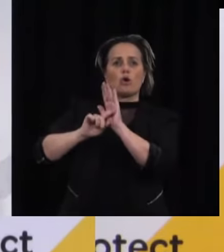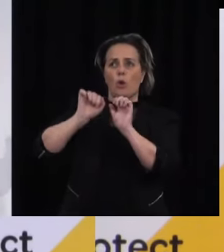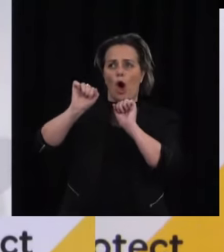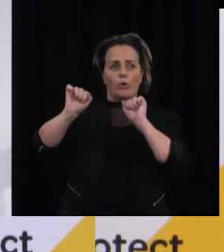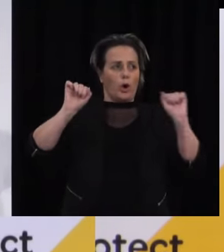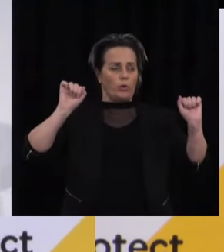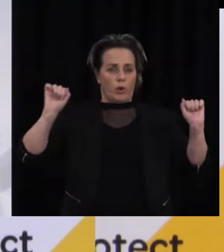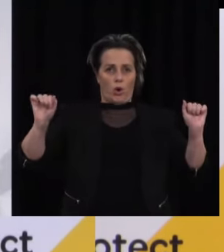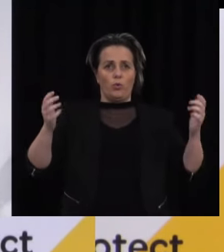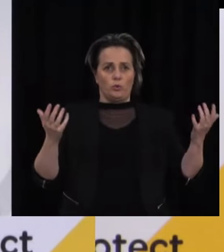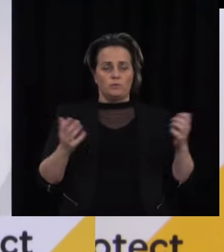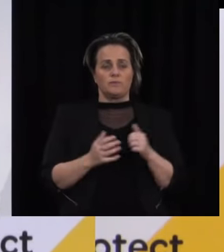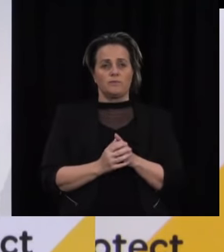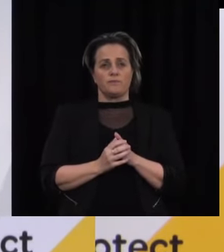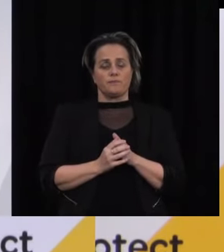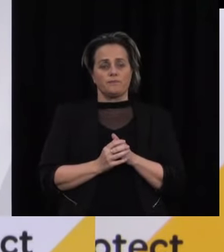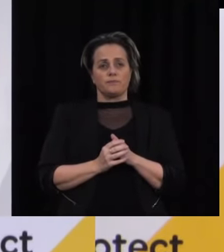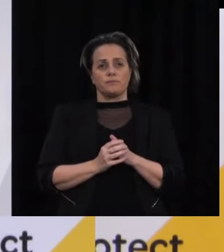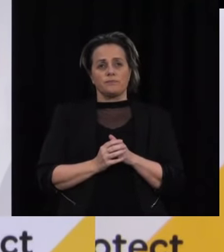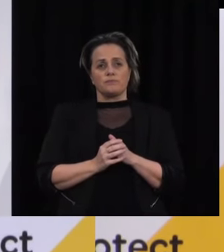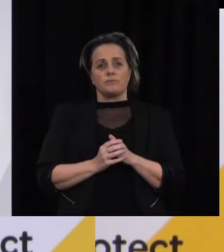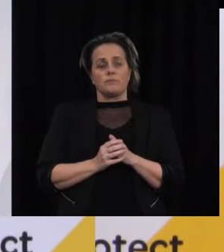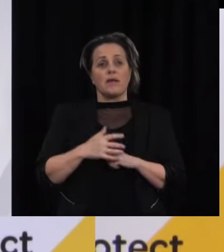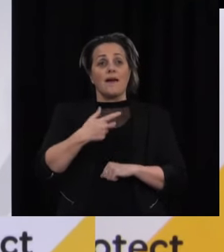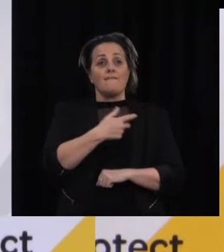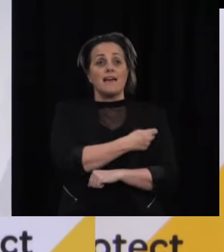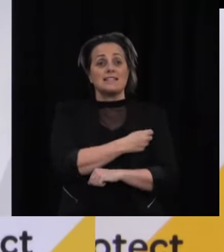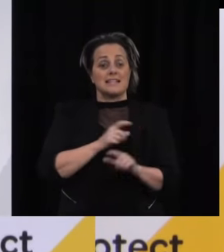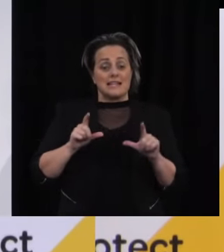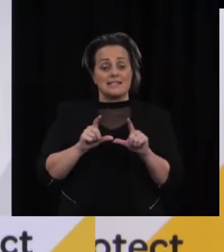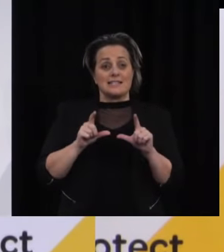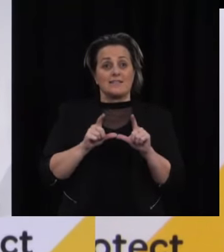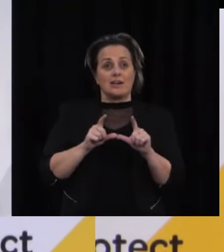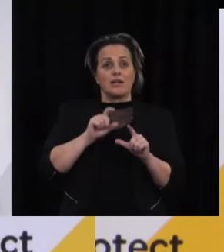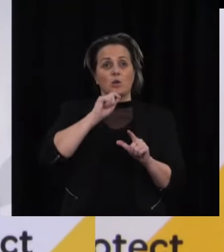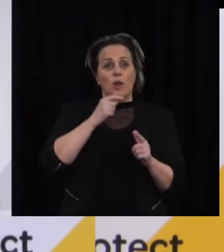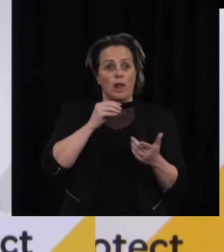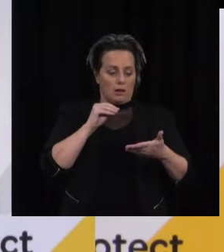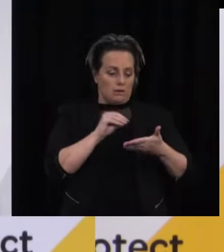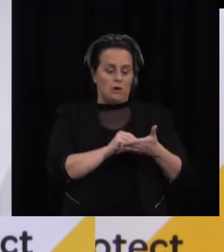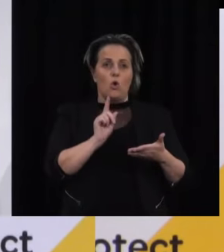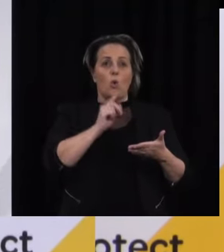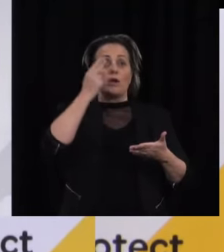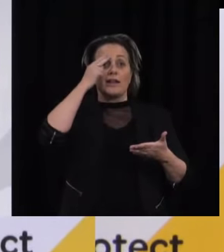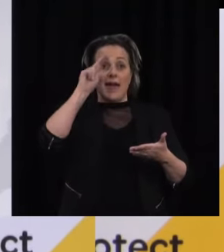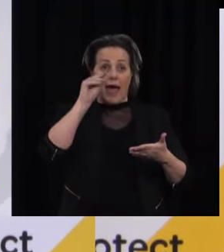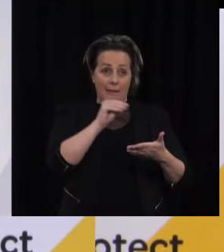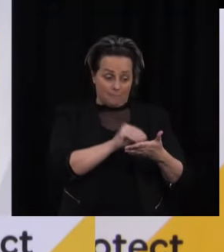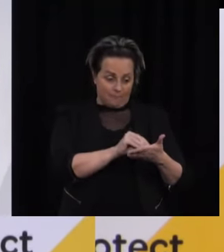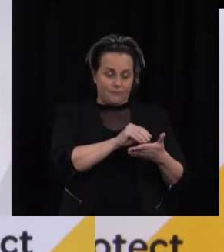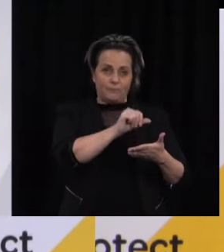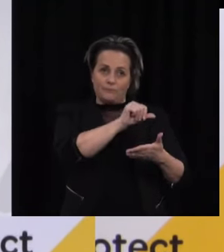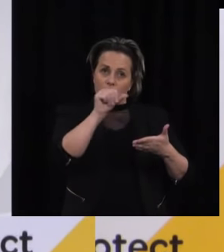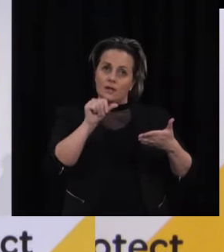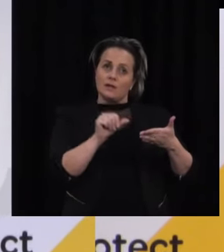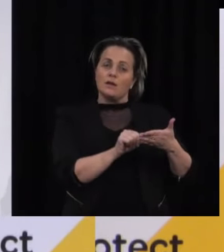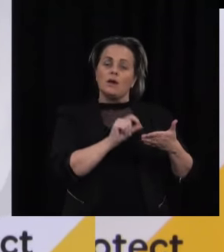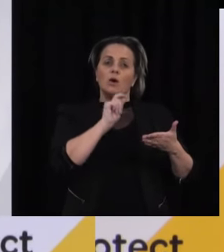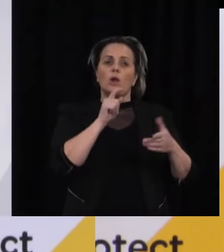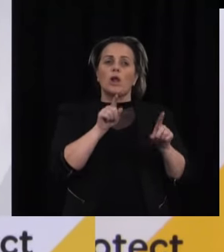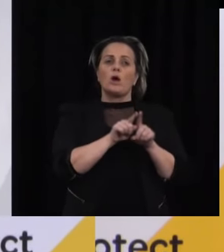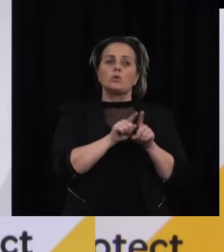there were any rules. The vaccine certificate will have a person's name on it. It will have